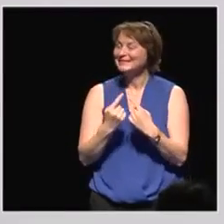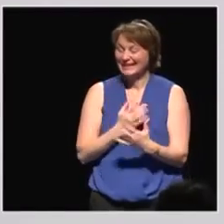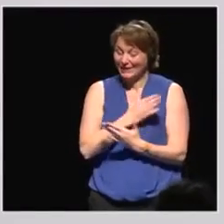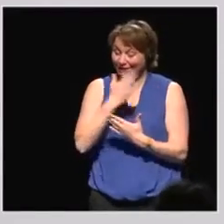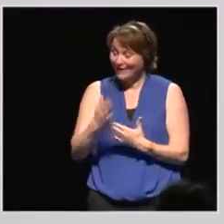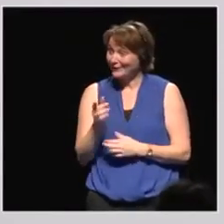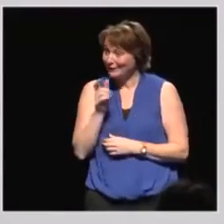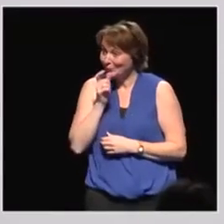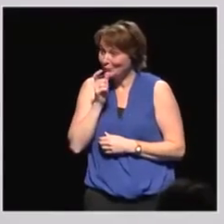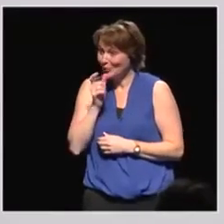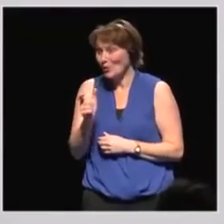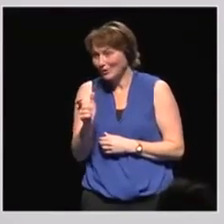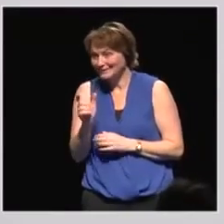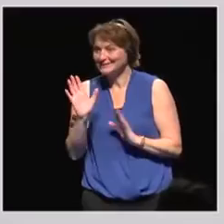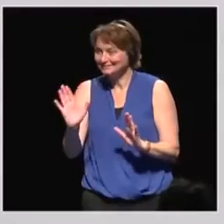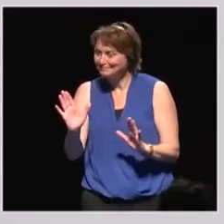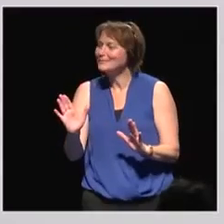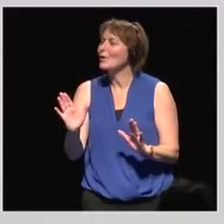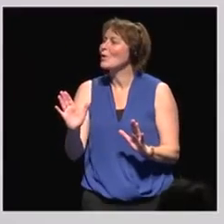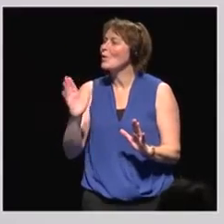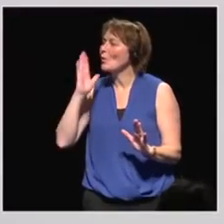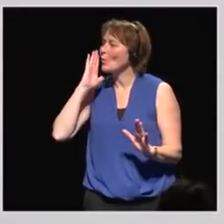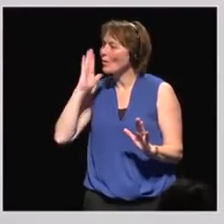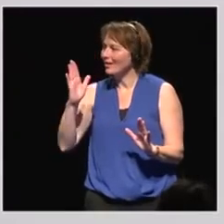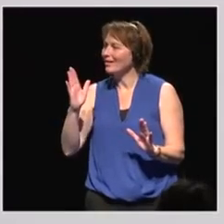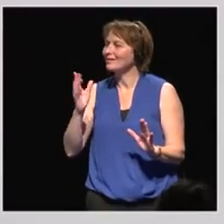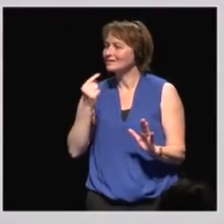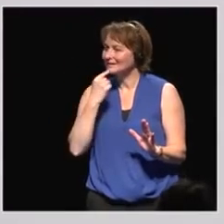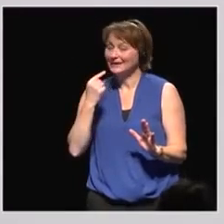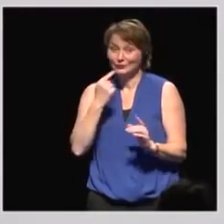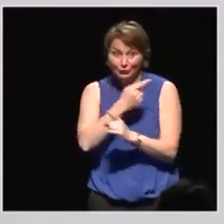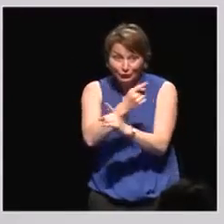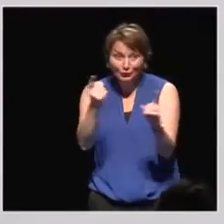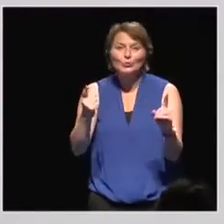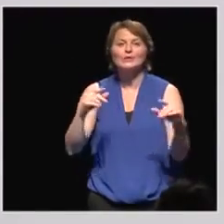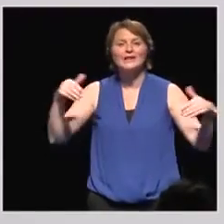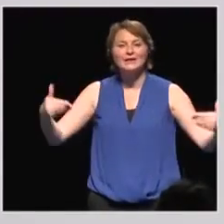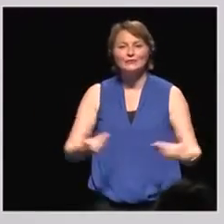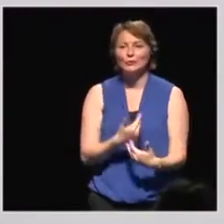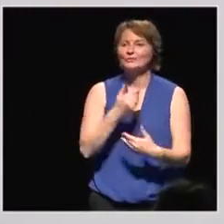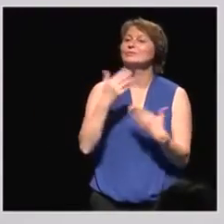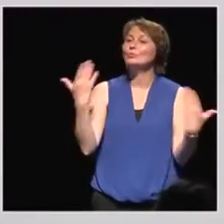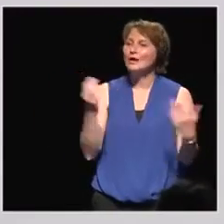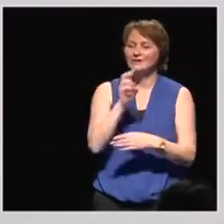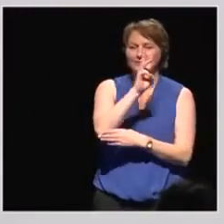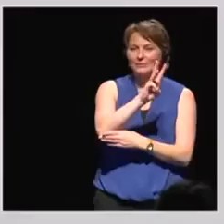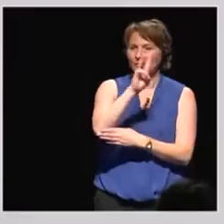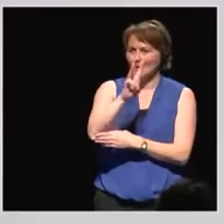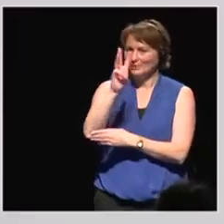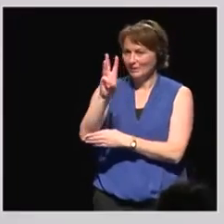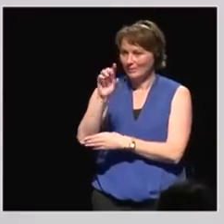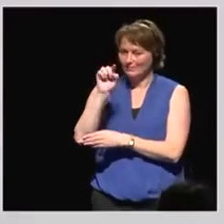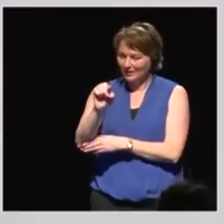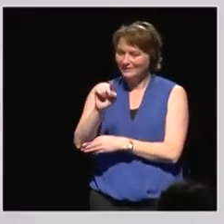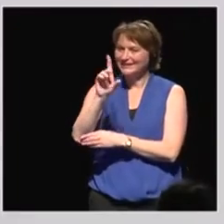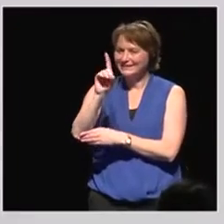word would go to you to invite you to go on www.deep.org, where you can find